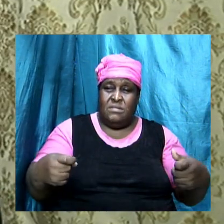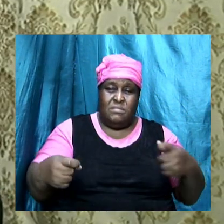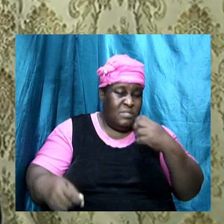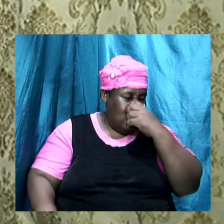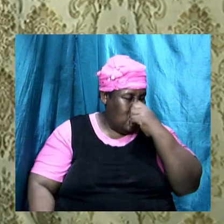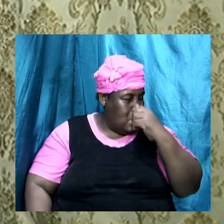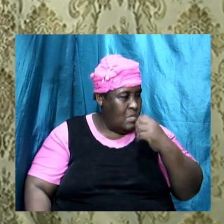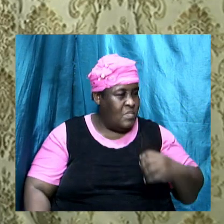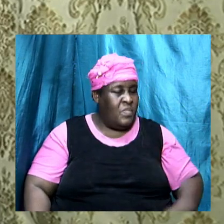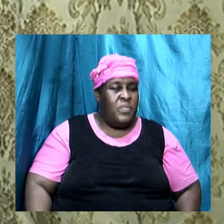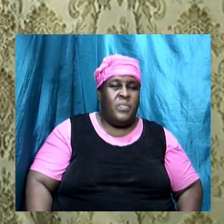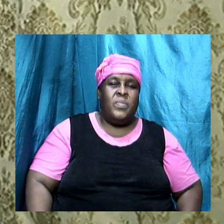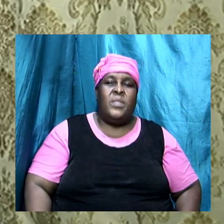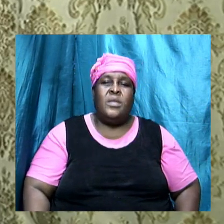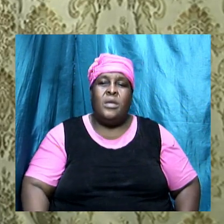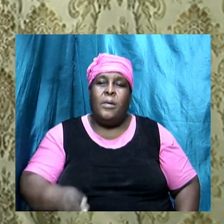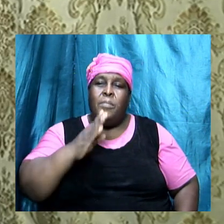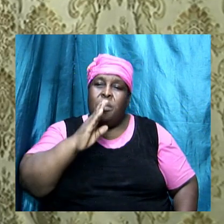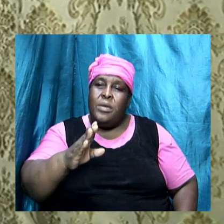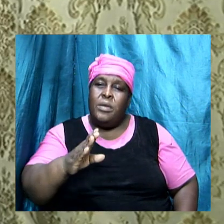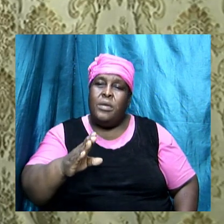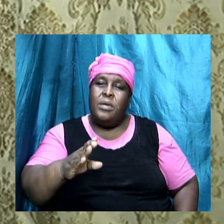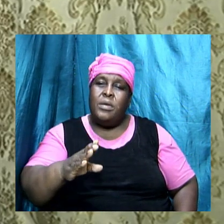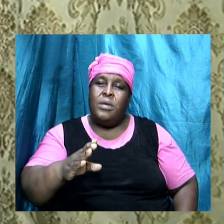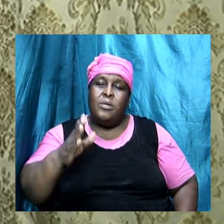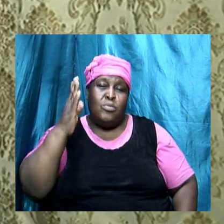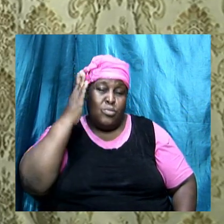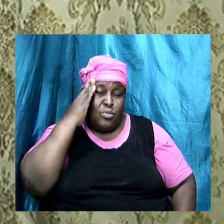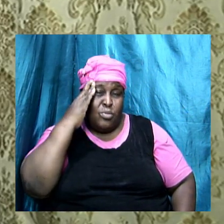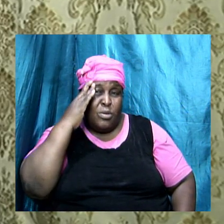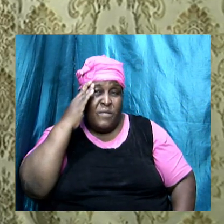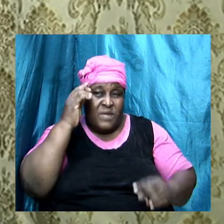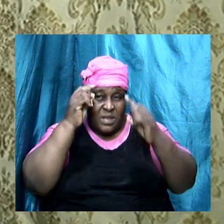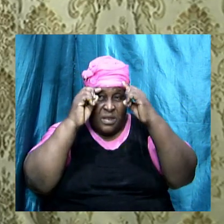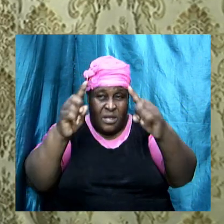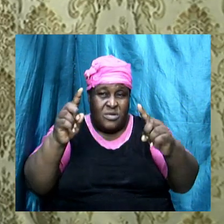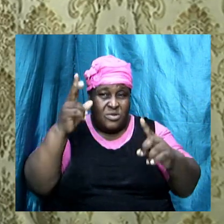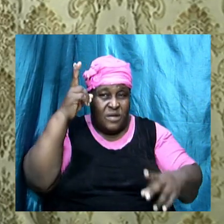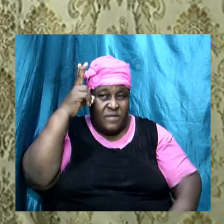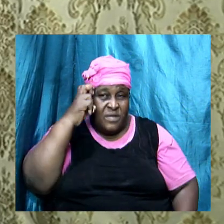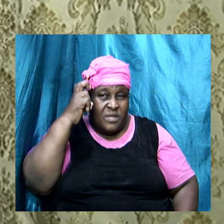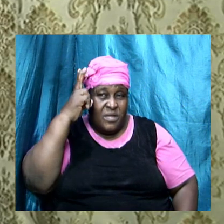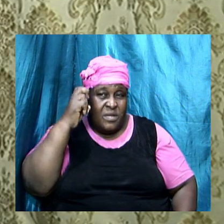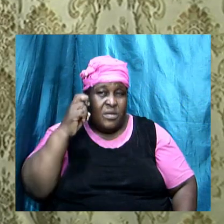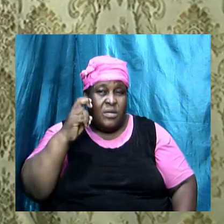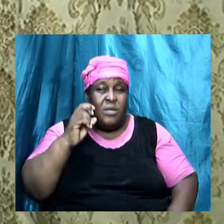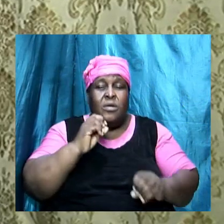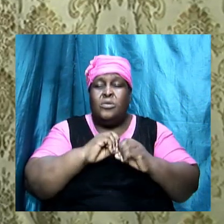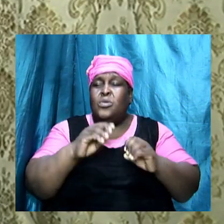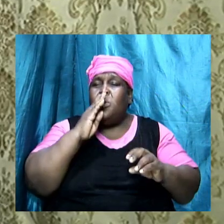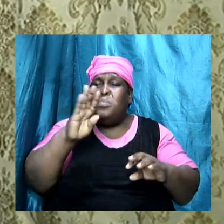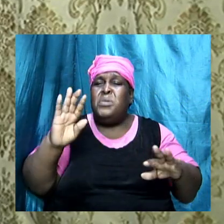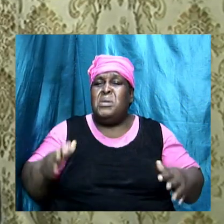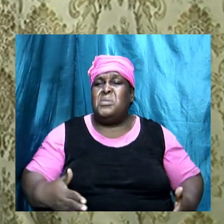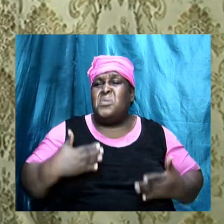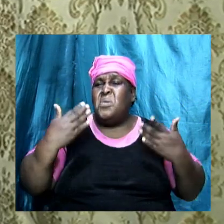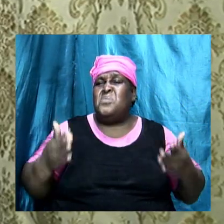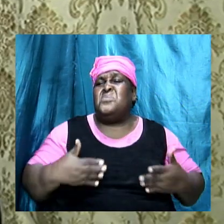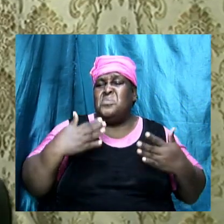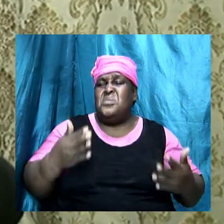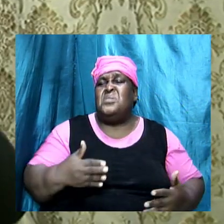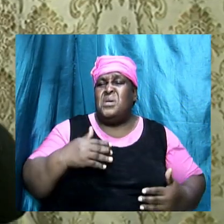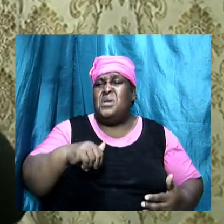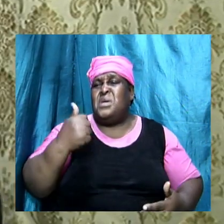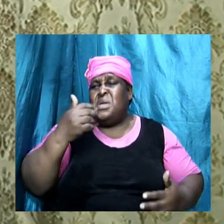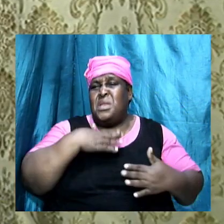us, be aware of the doctrine of Balaam, don't be encouraged by anybody who tell you